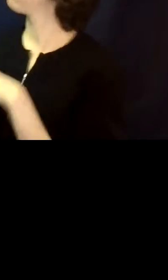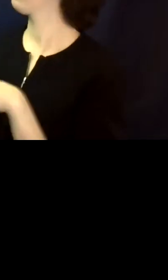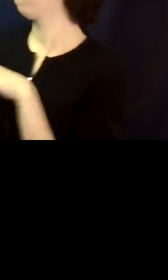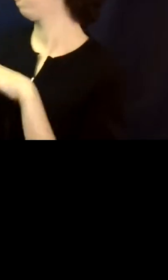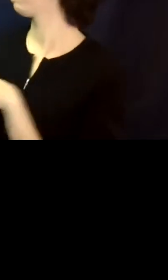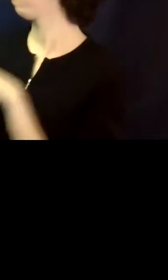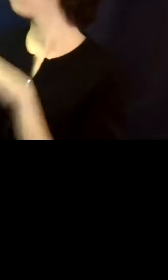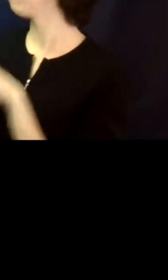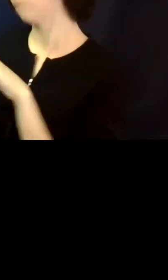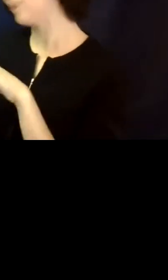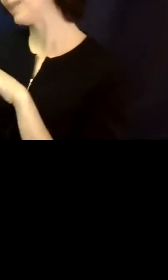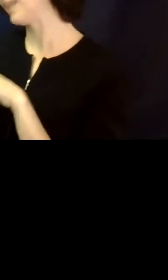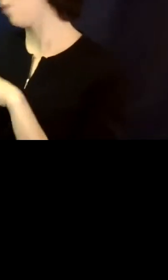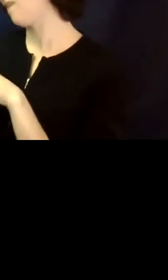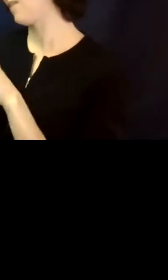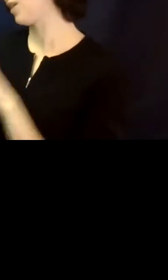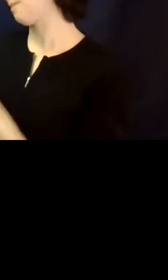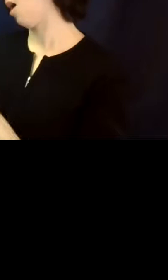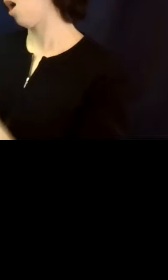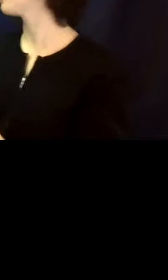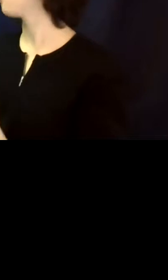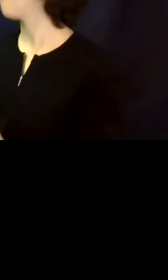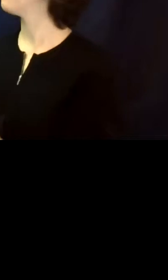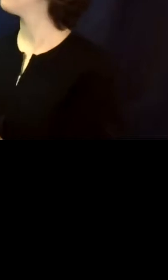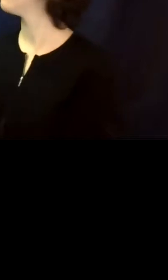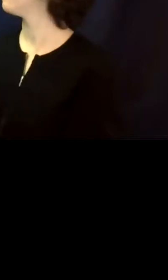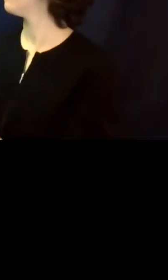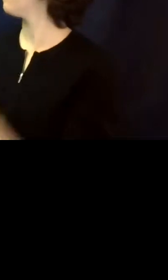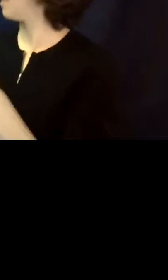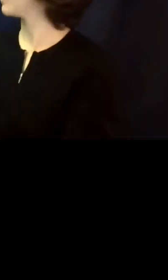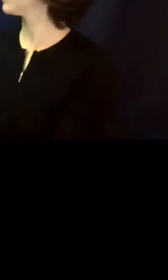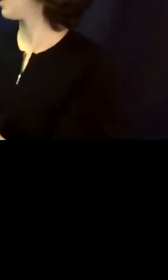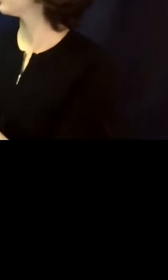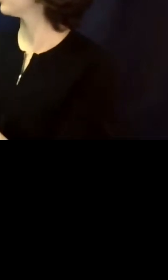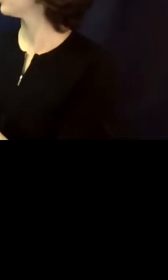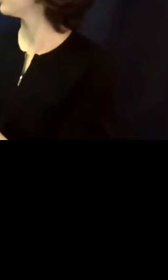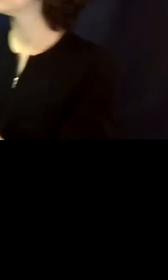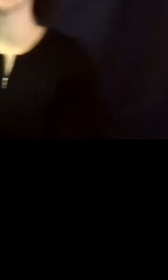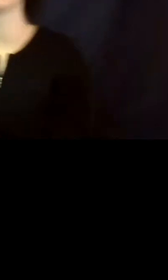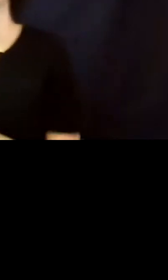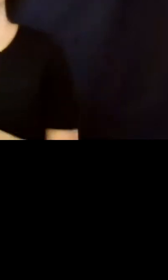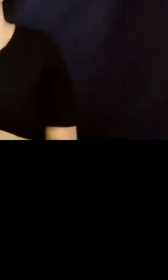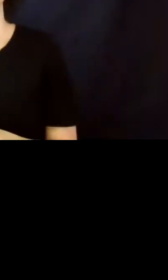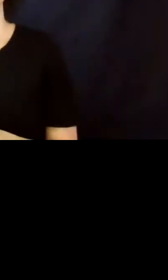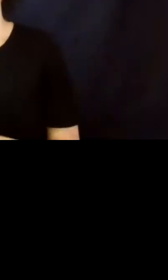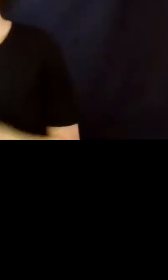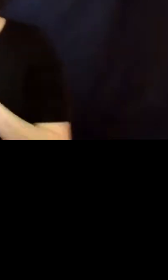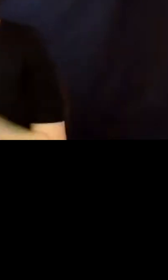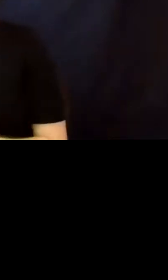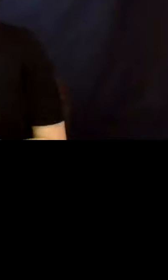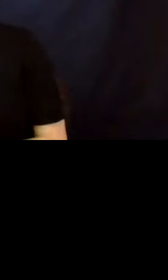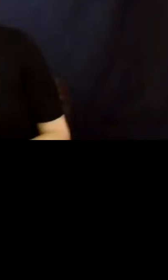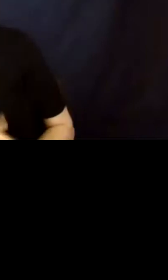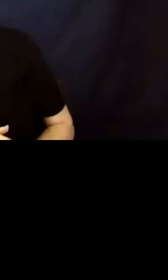savings account so you don't have to wait so long to get this desired item. Well, that individual can say, well, I,